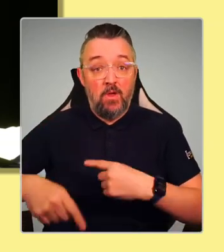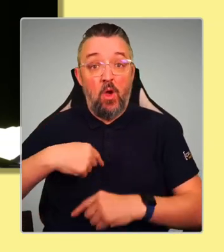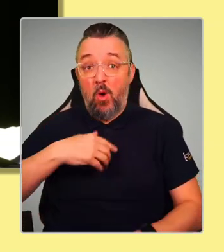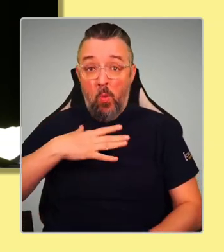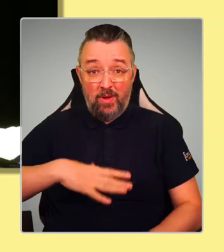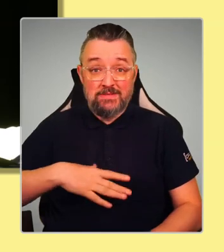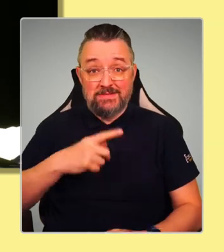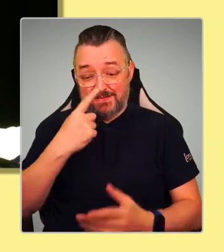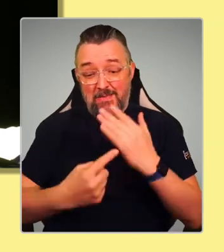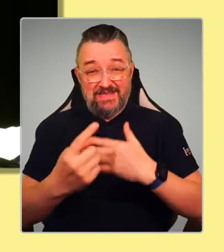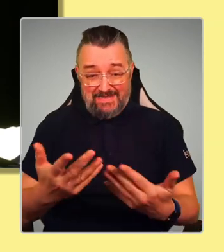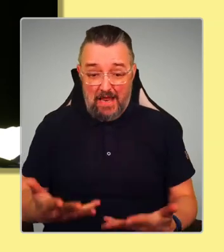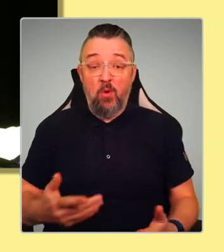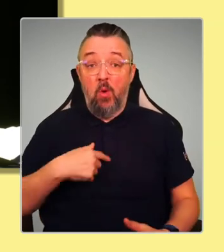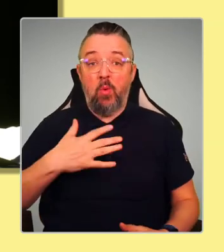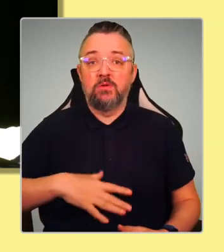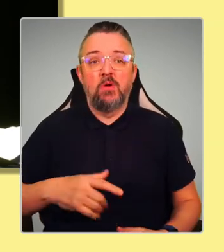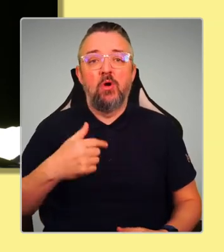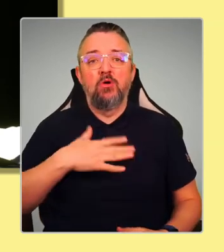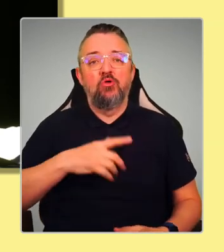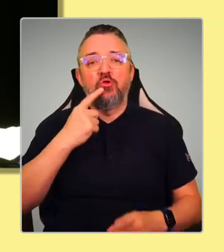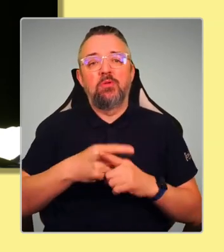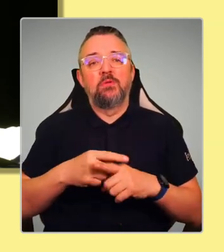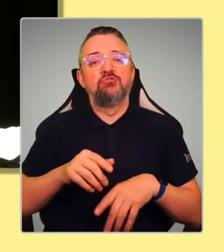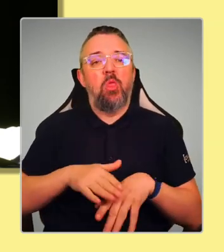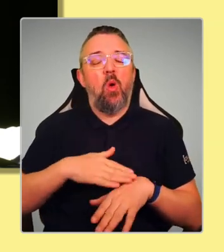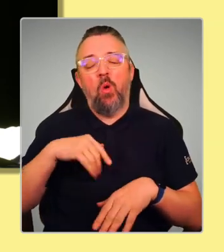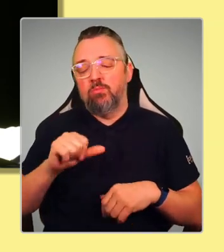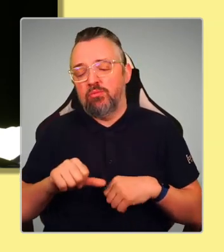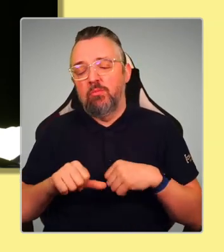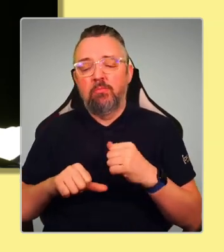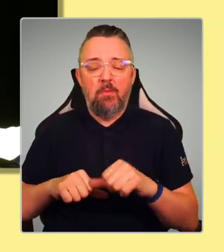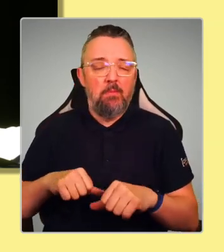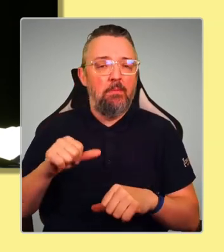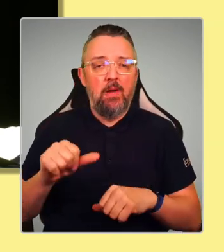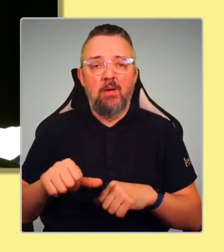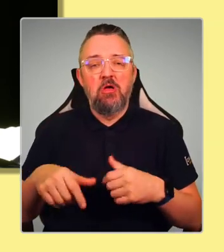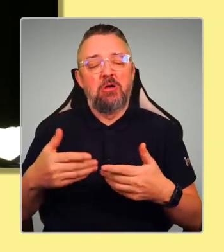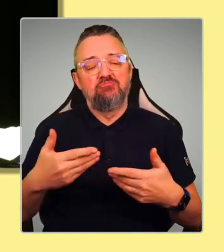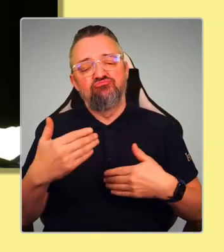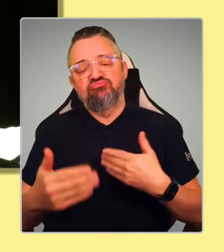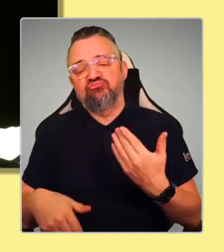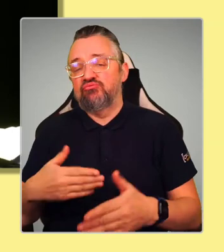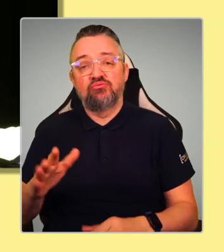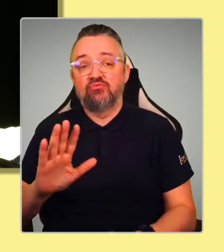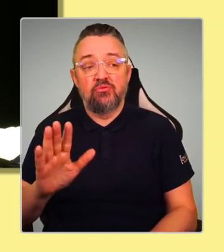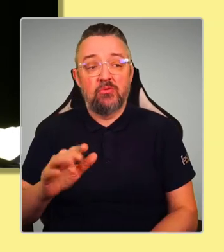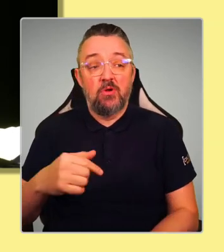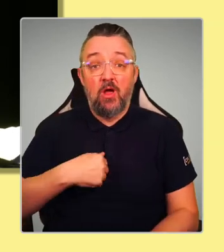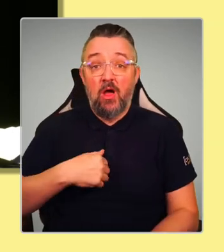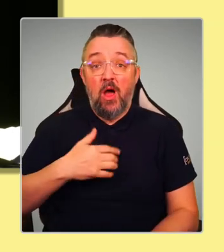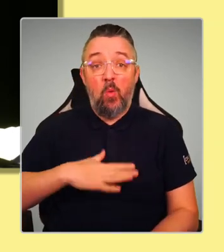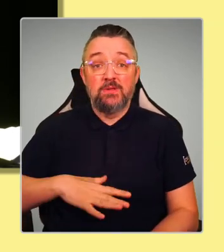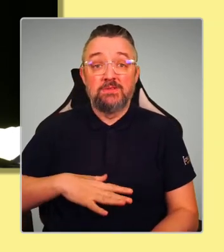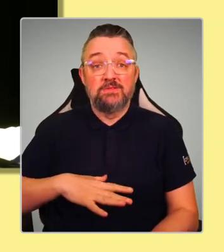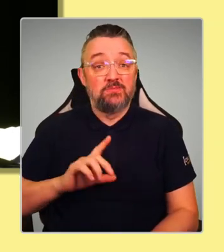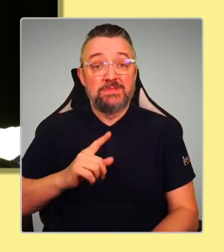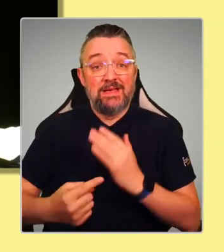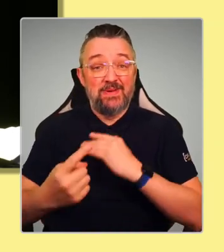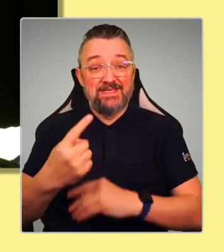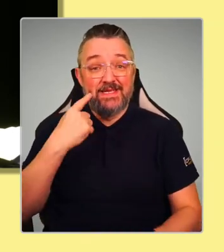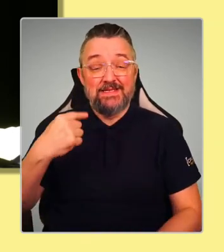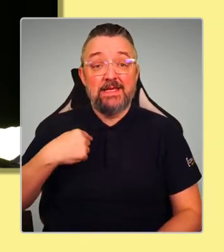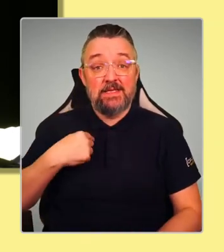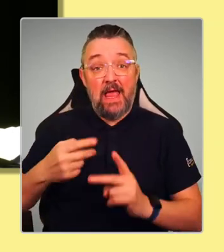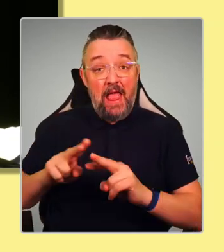gradualism. Nobody's talking about being slow. Let's just meander out. I could get independence yesterday. I would have got independence yesterday.